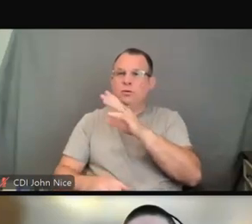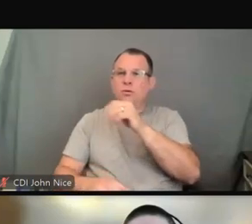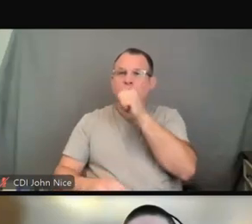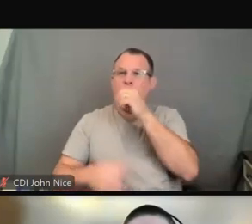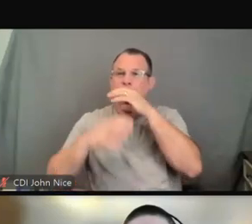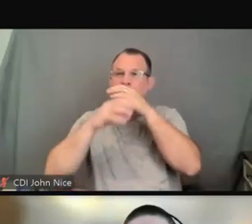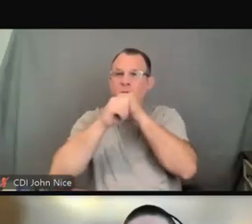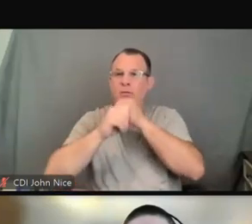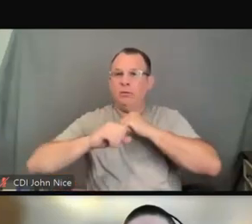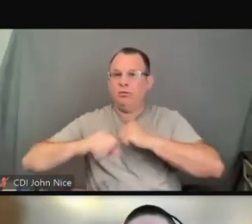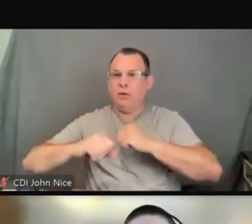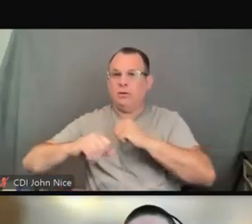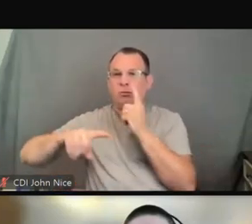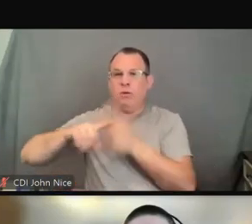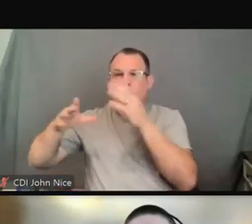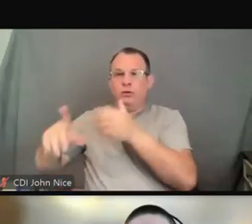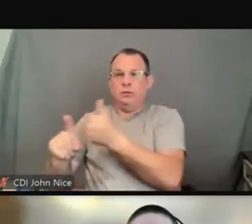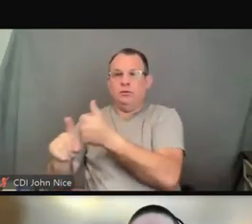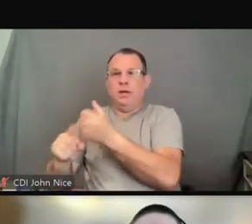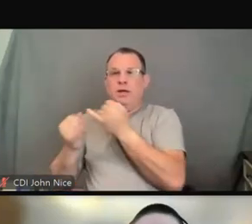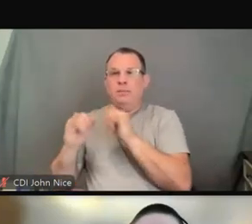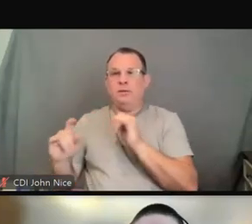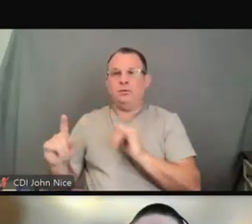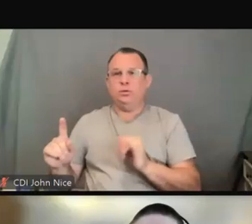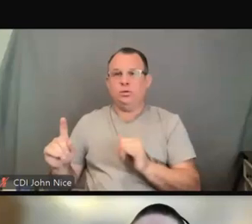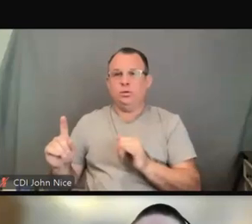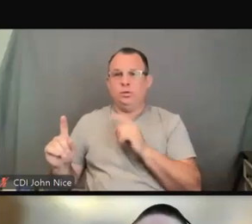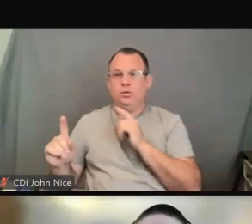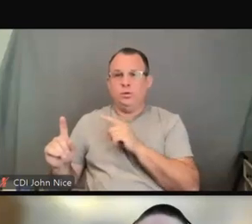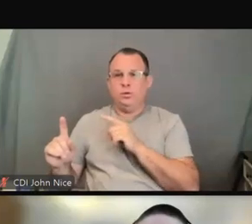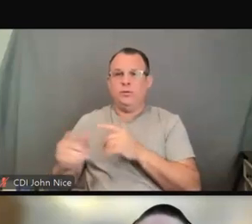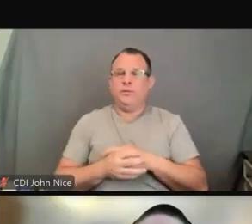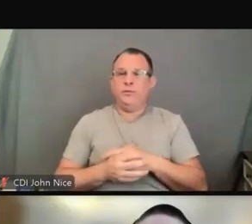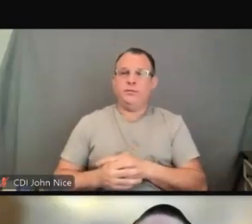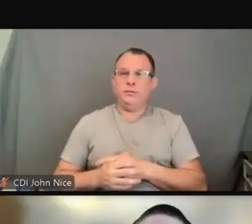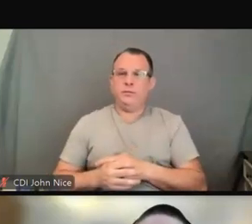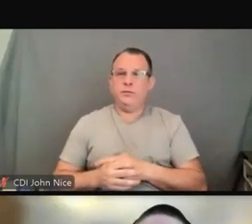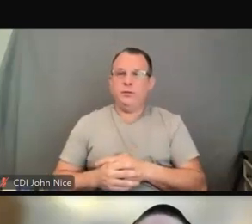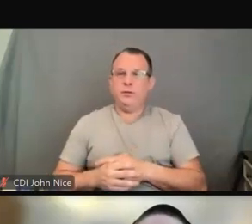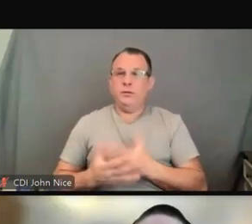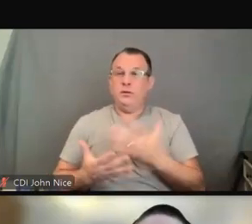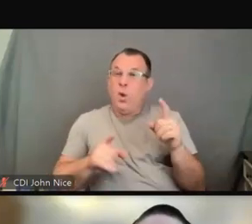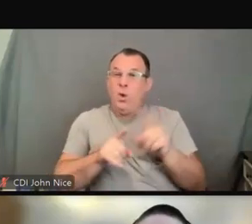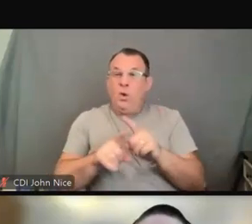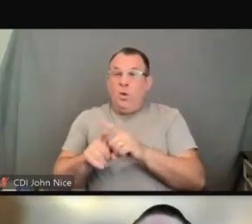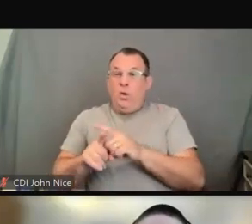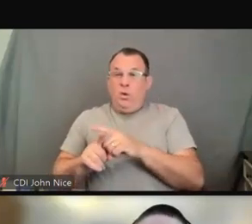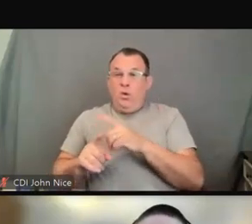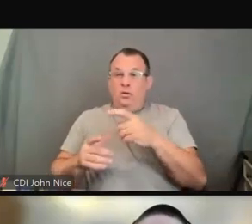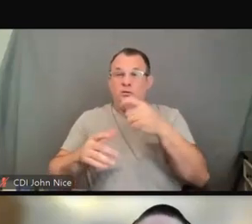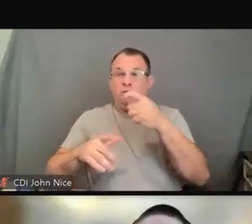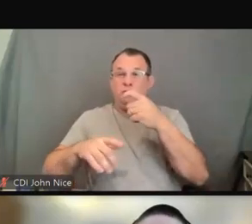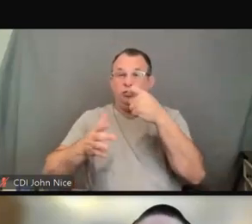individual with the disability. And, of course, they must be free of charge to the individual or the companion.